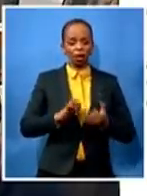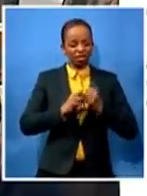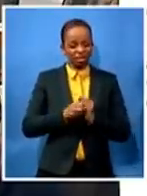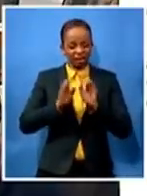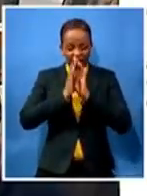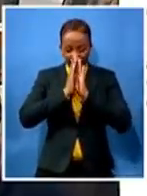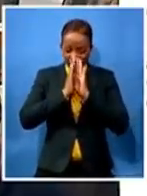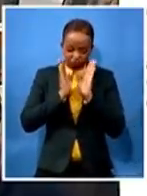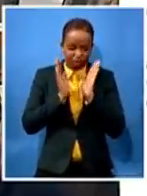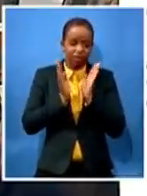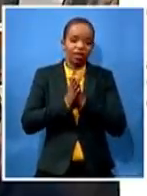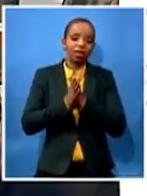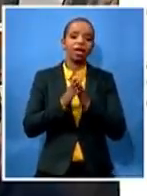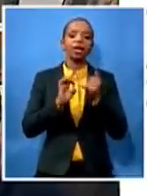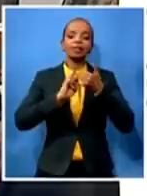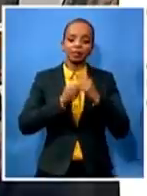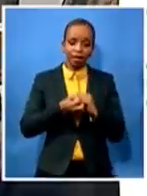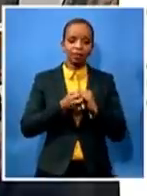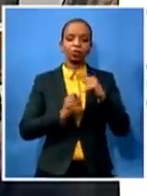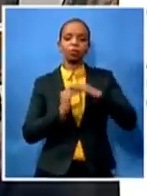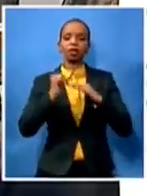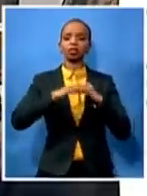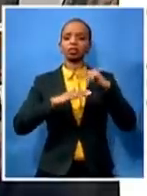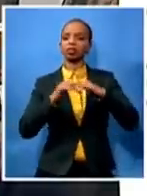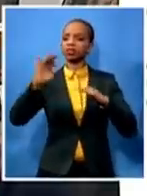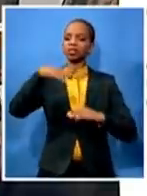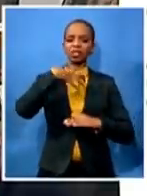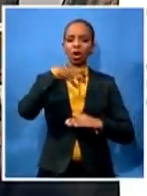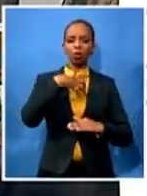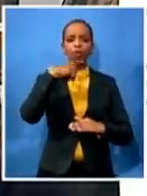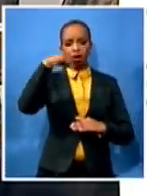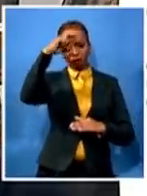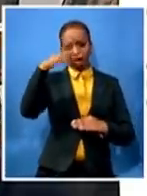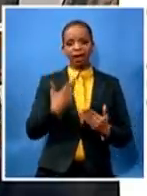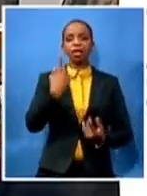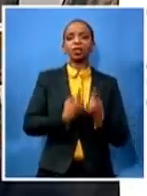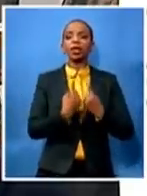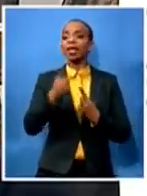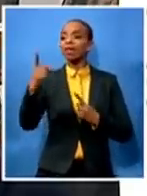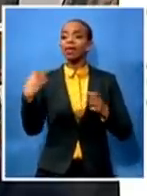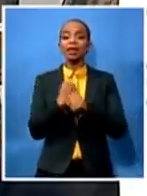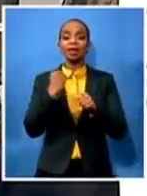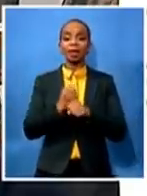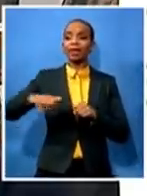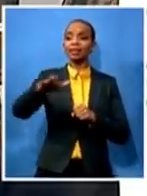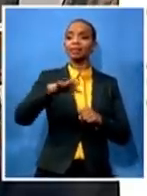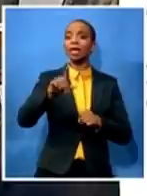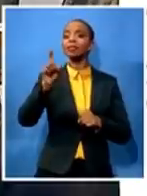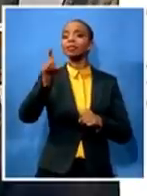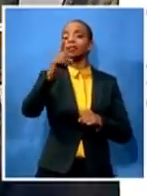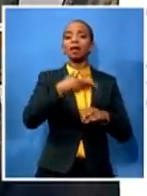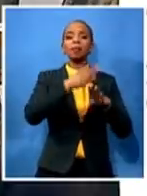profile including venturing into spaces that doors were shut even though i was the minister i was the mc